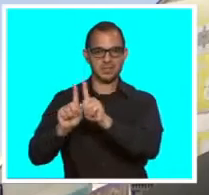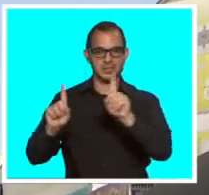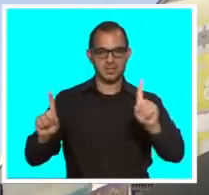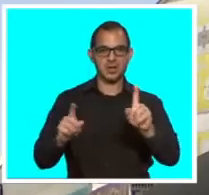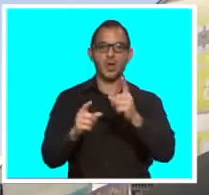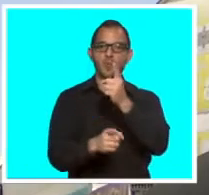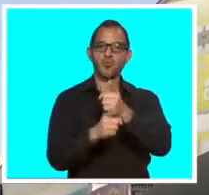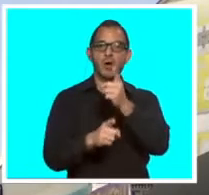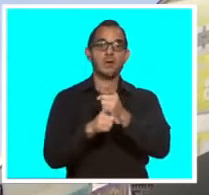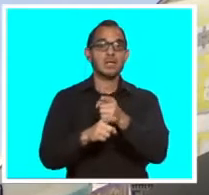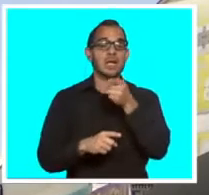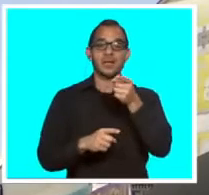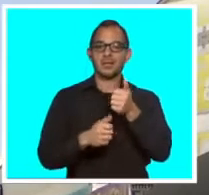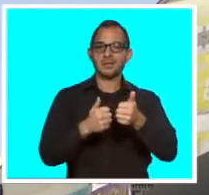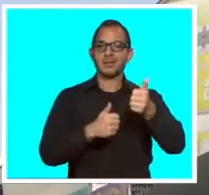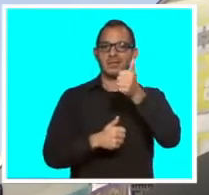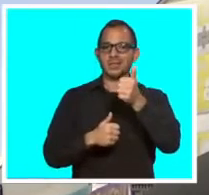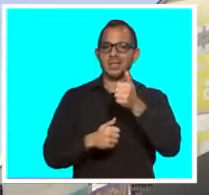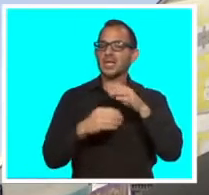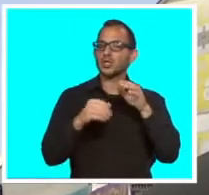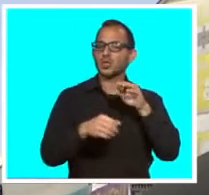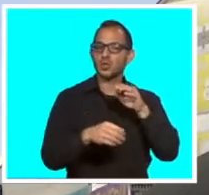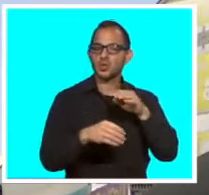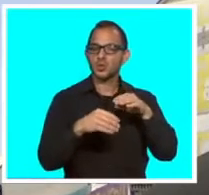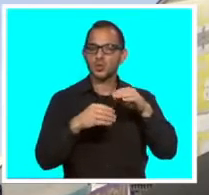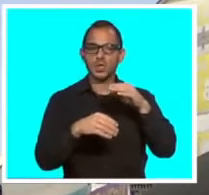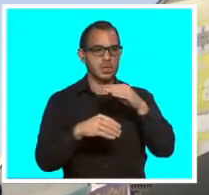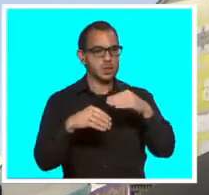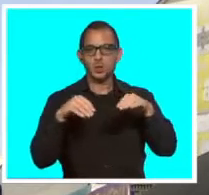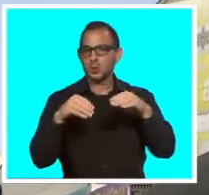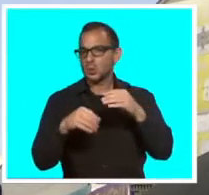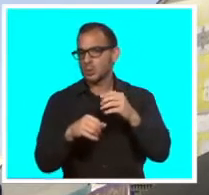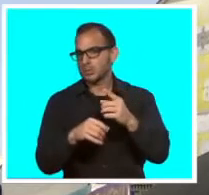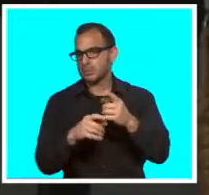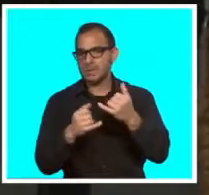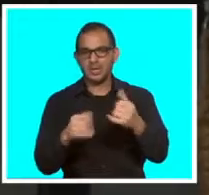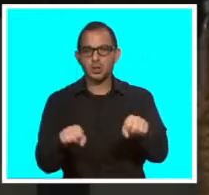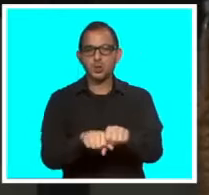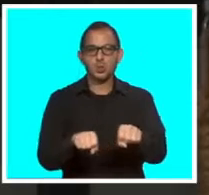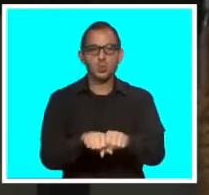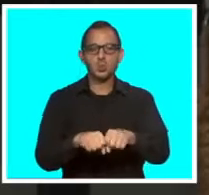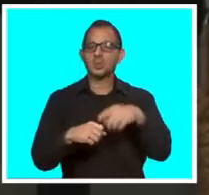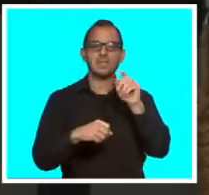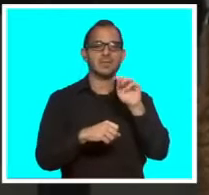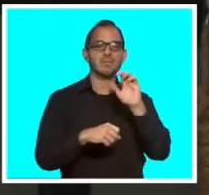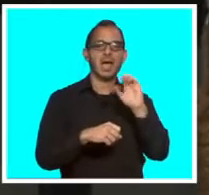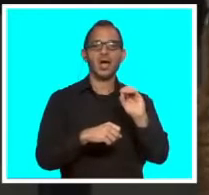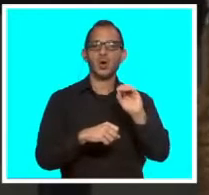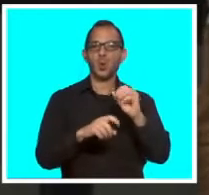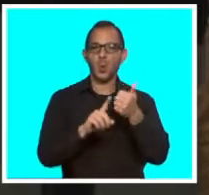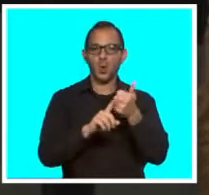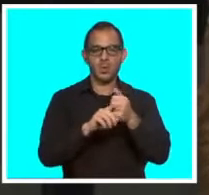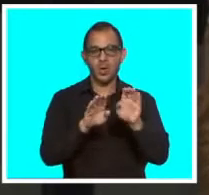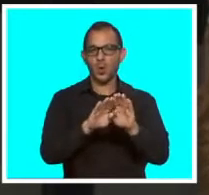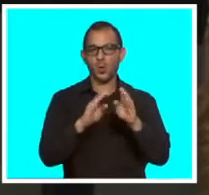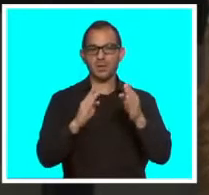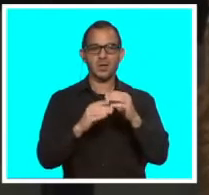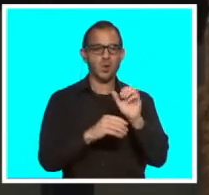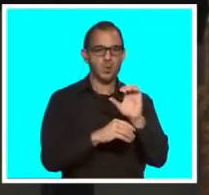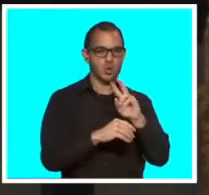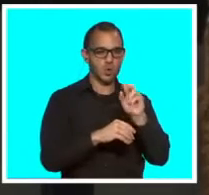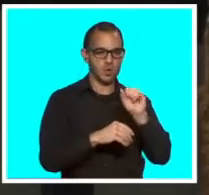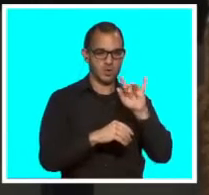Darling says retail businesses like shoes, clothing, and tobacco stores can open only if they provide curbside, delivery,